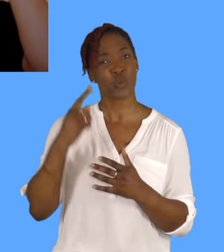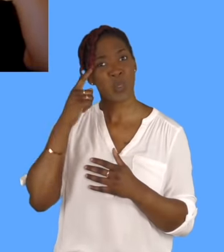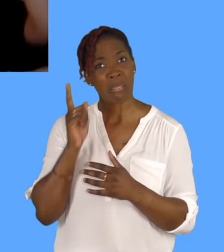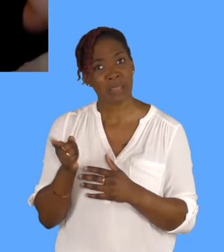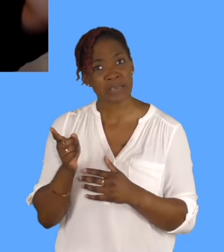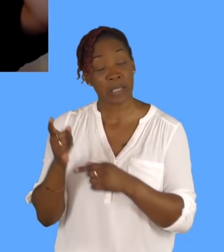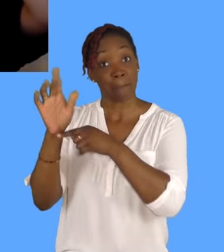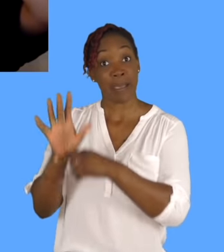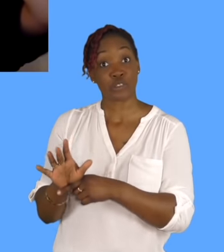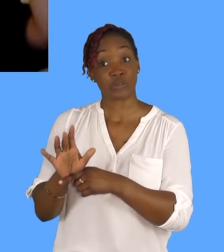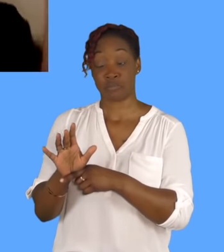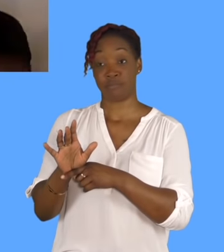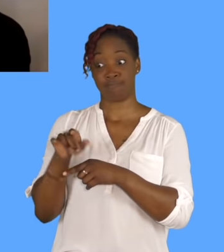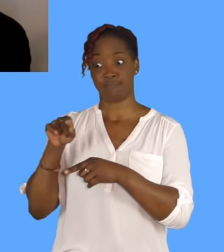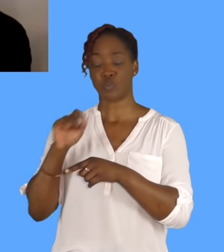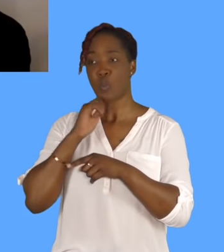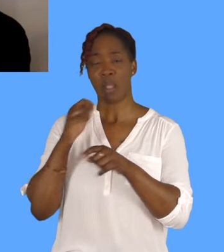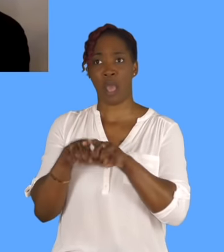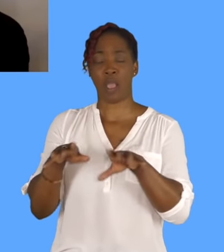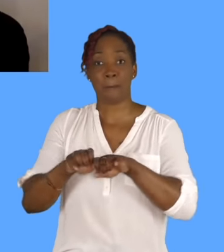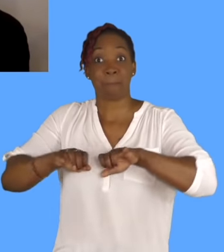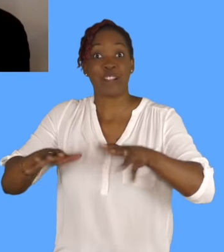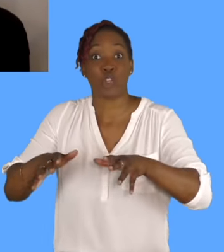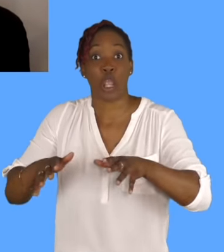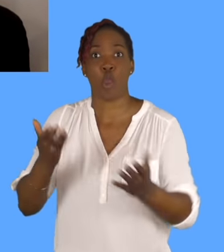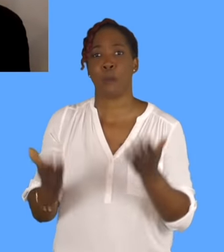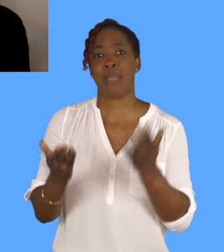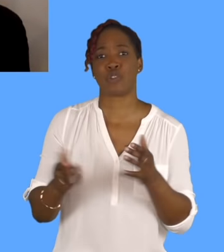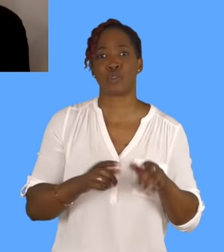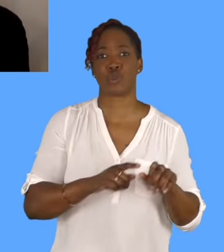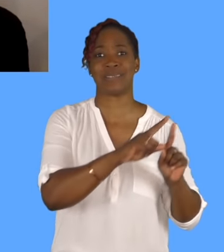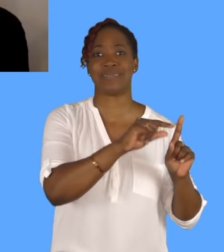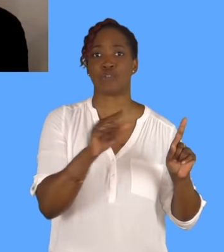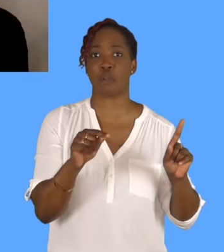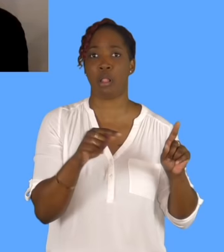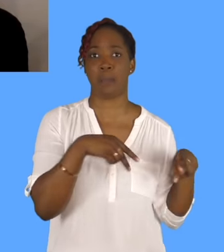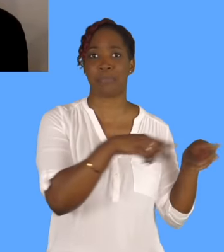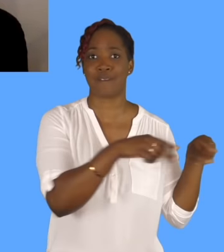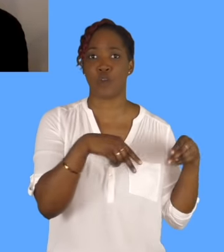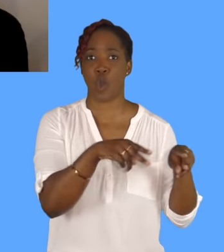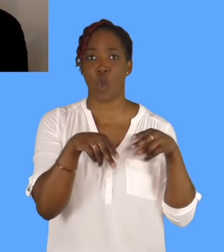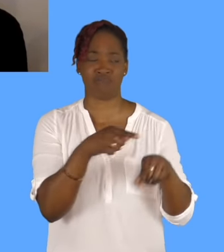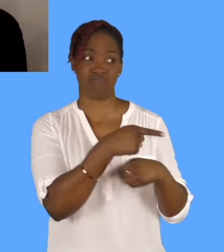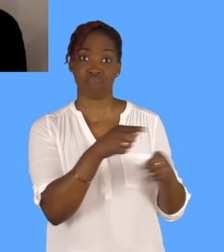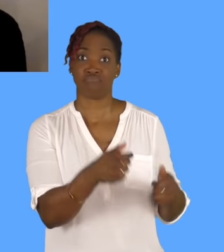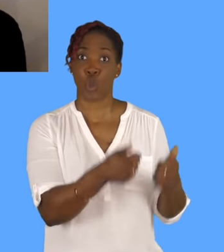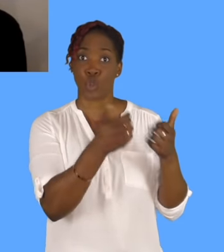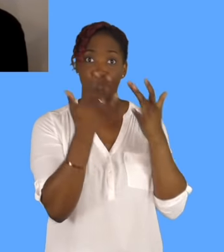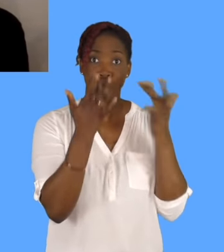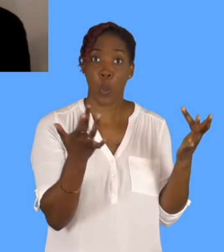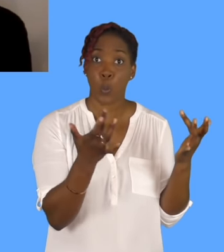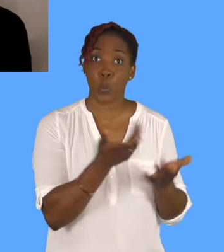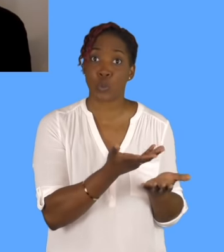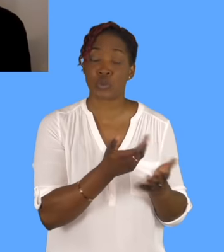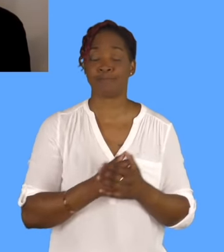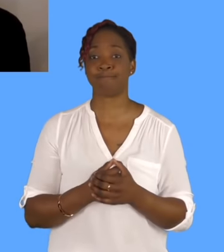instead of the digital platforms that are making great productions and great shows? I mean, I